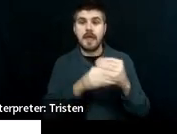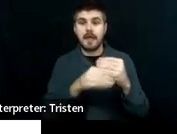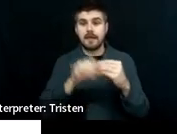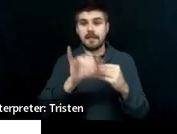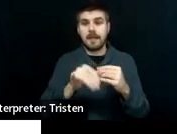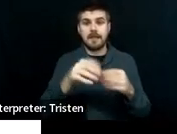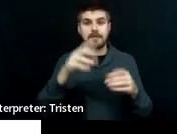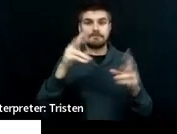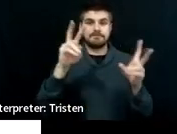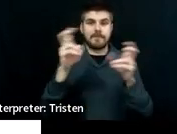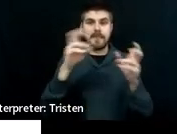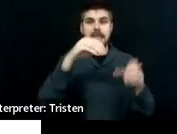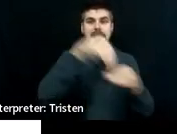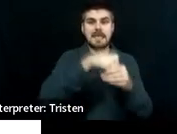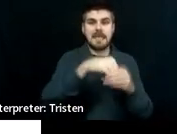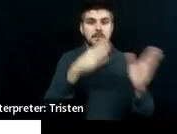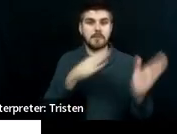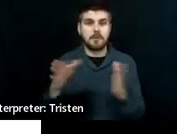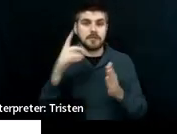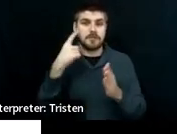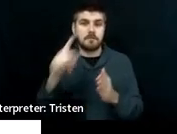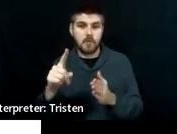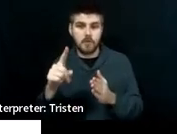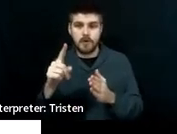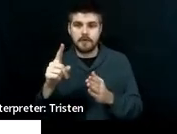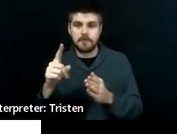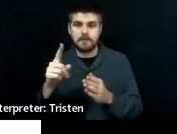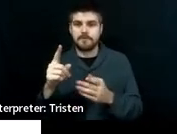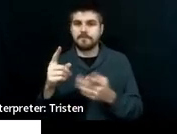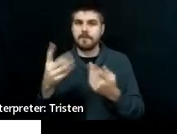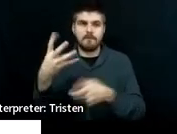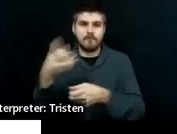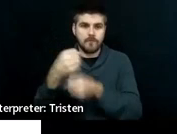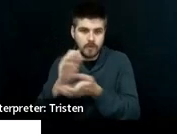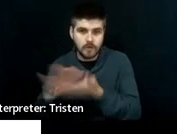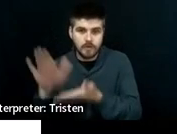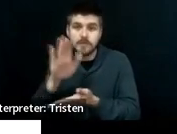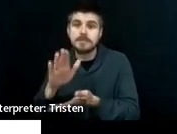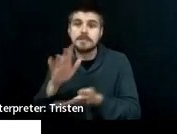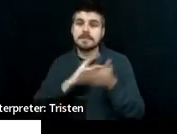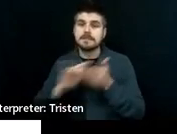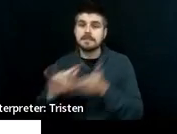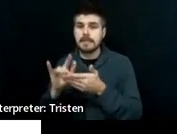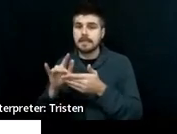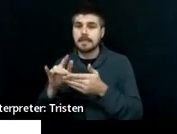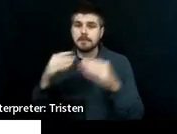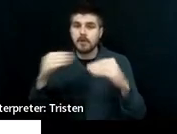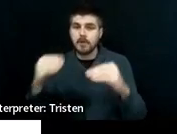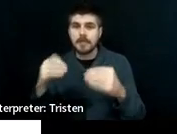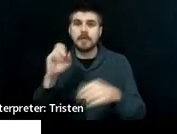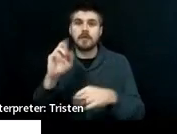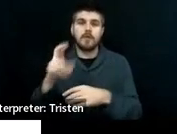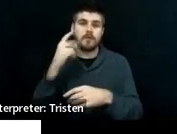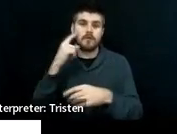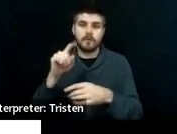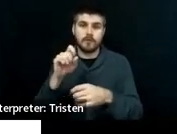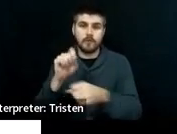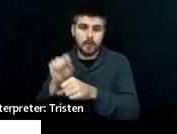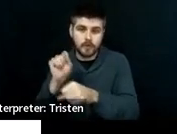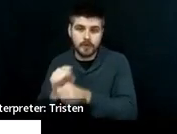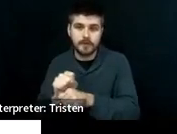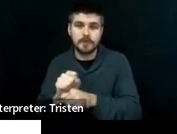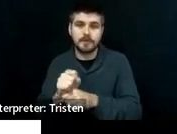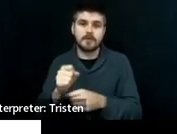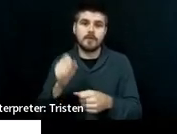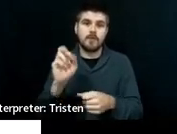preparation for a four year college or university to study marketing or for work in the carpentry field and independent living.